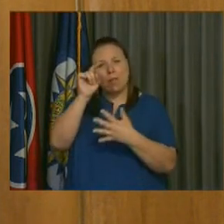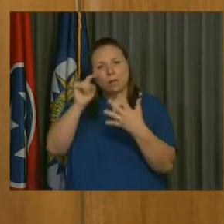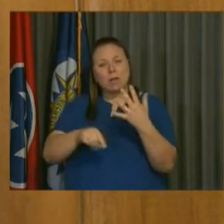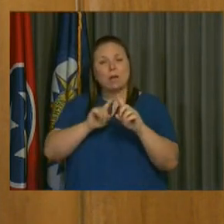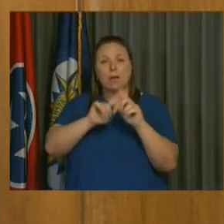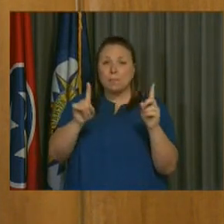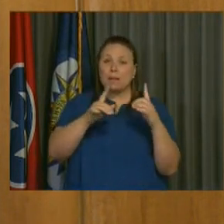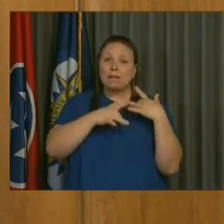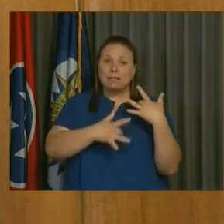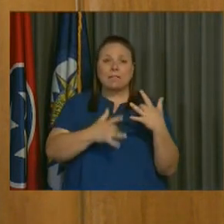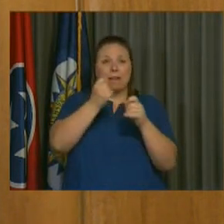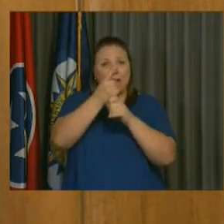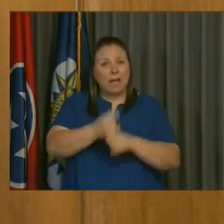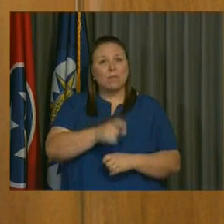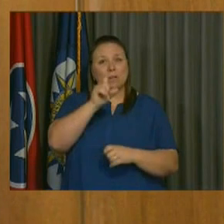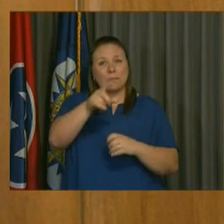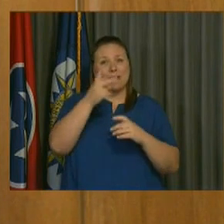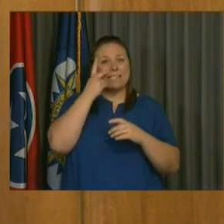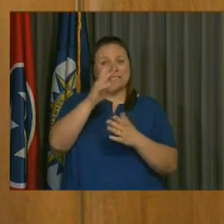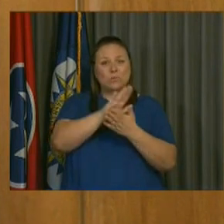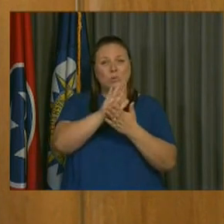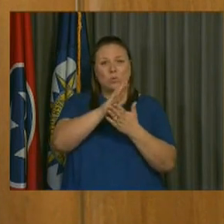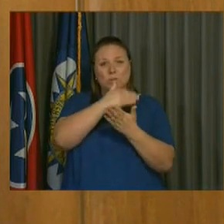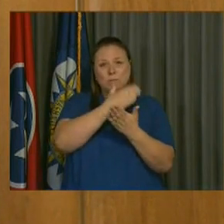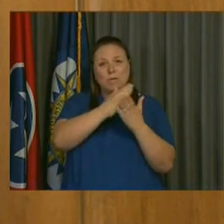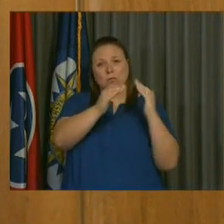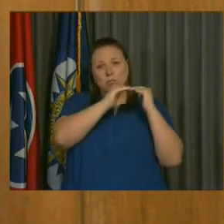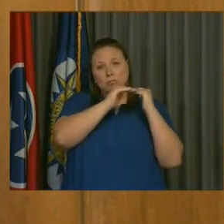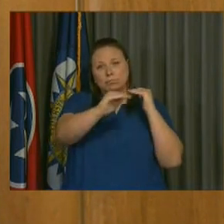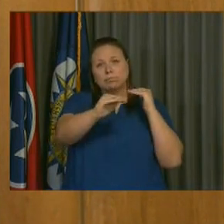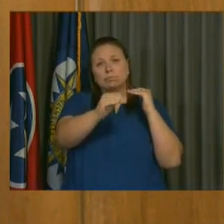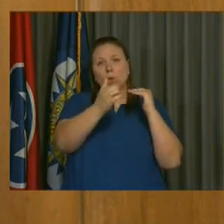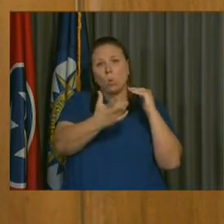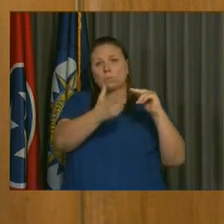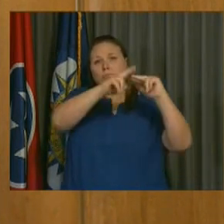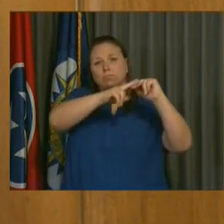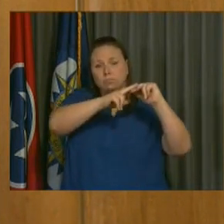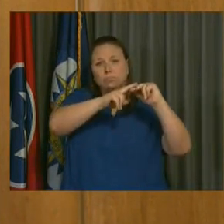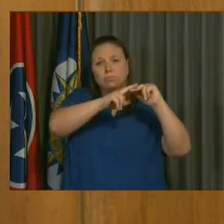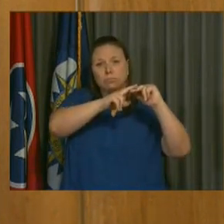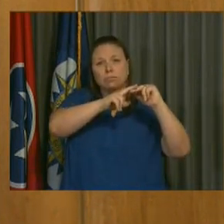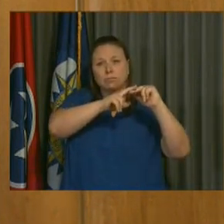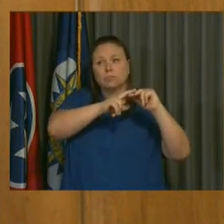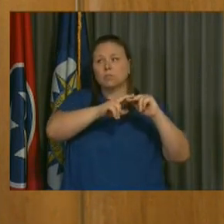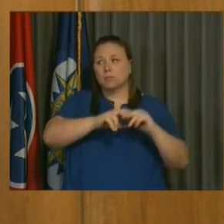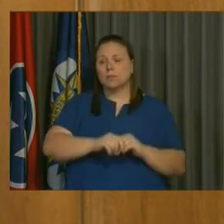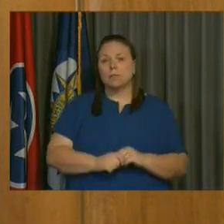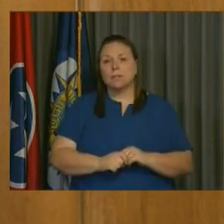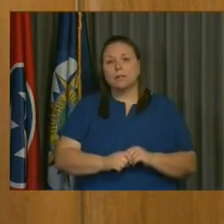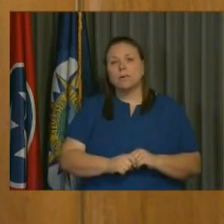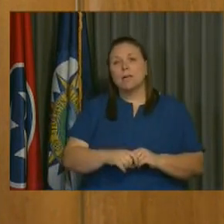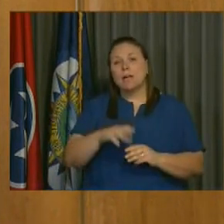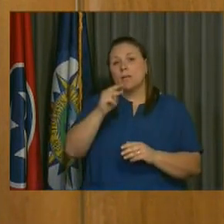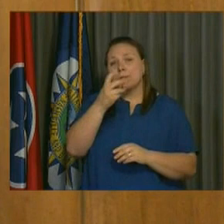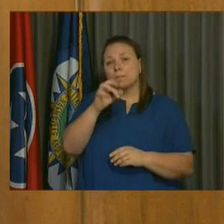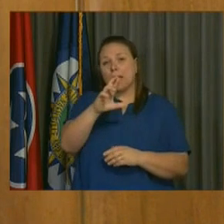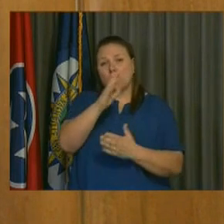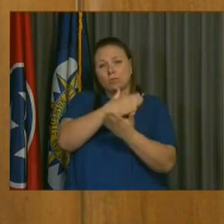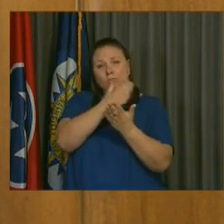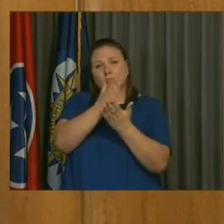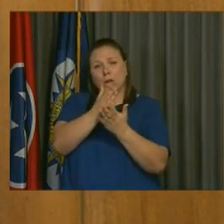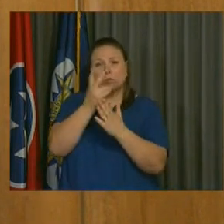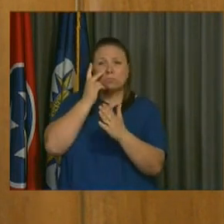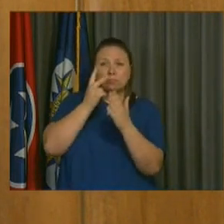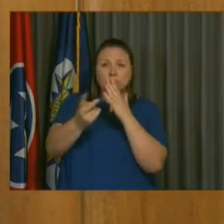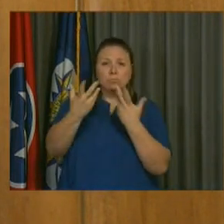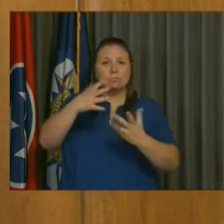by and large, year over year, we need to see the school's budget stay the same or increase in the year ahead. The mayor's budget proposal meets